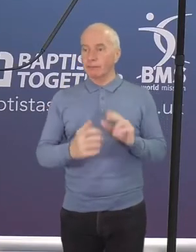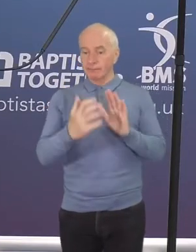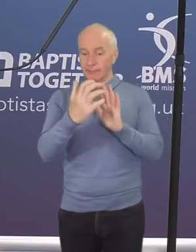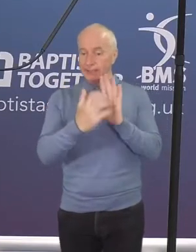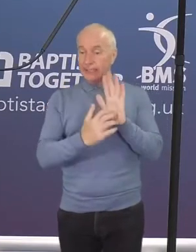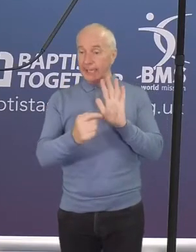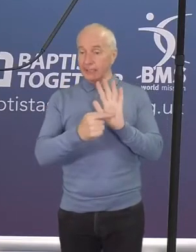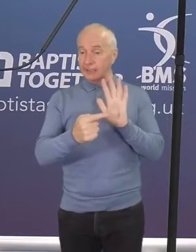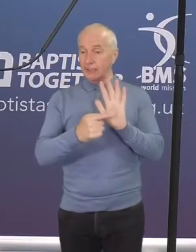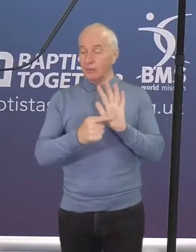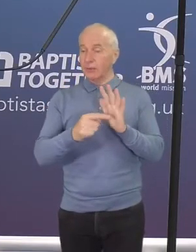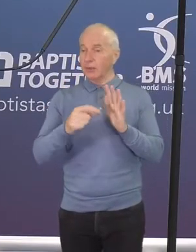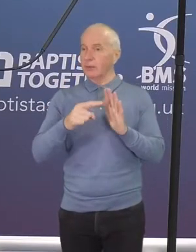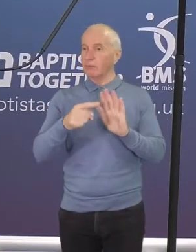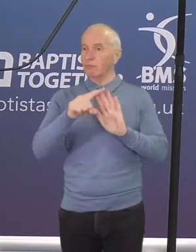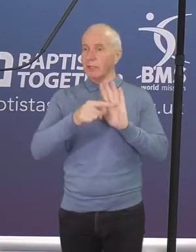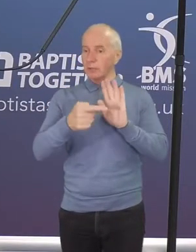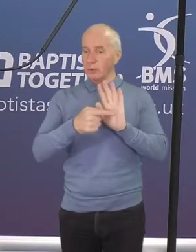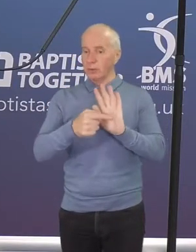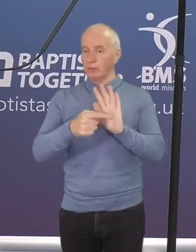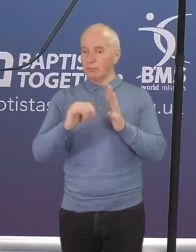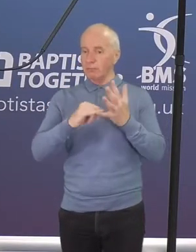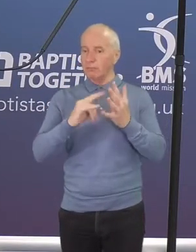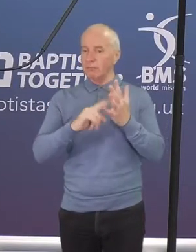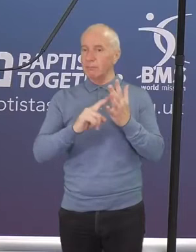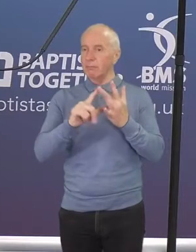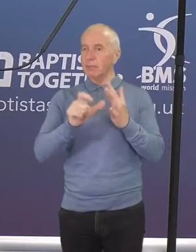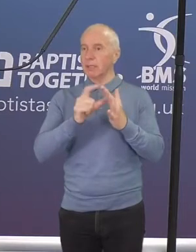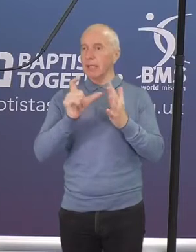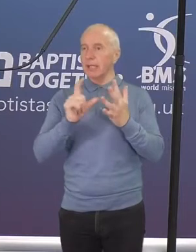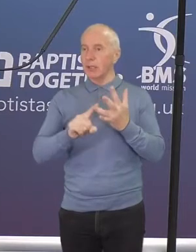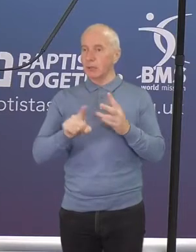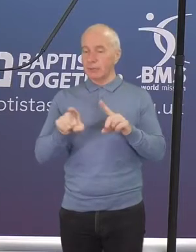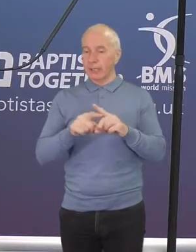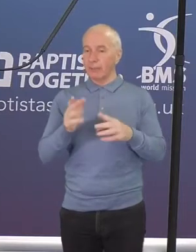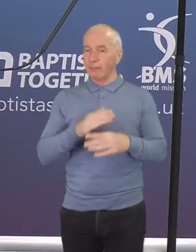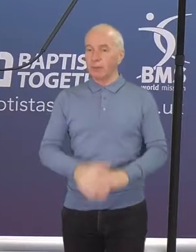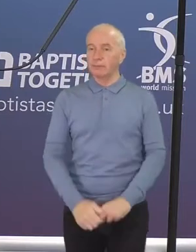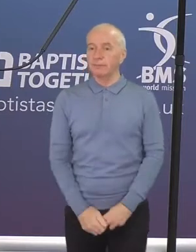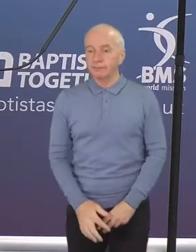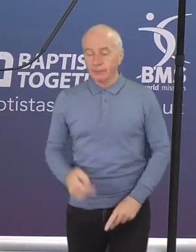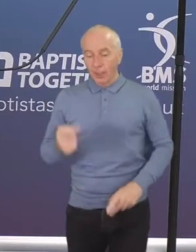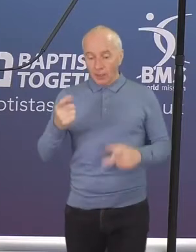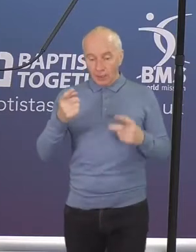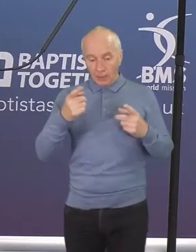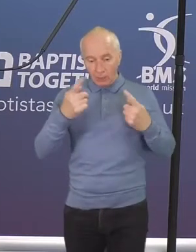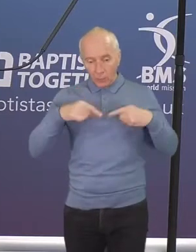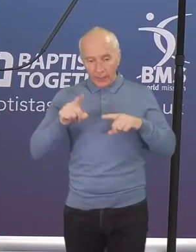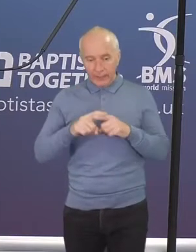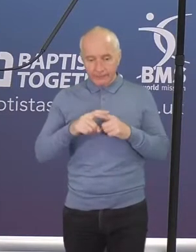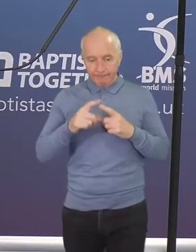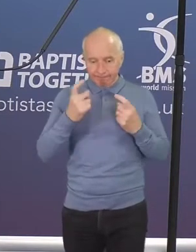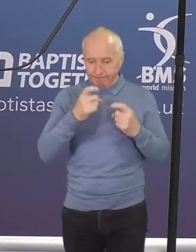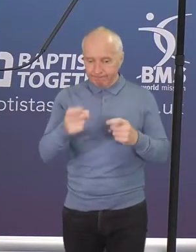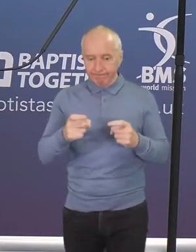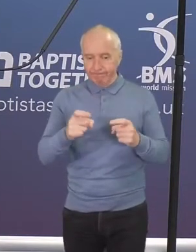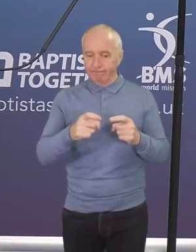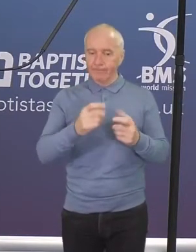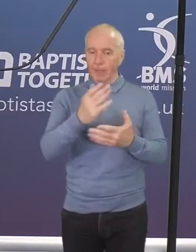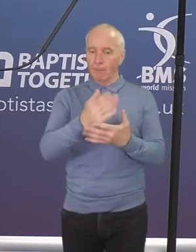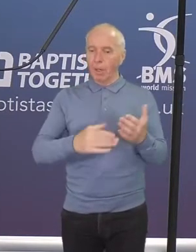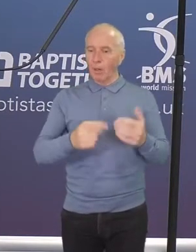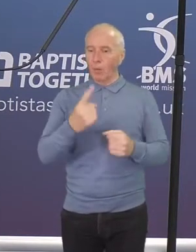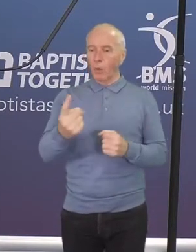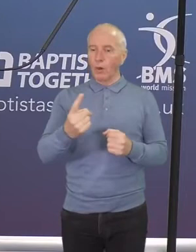we're about to vote on, on Slido as before. So, in pursuance of part one, clause